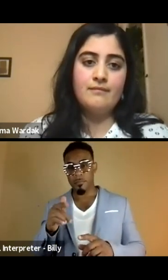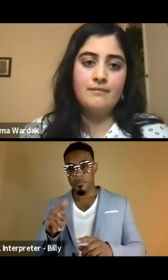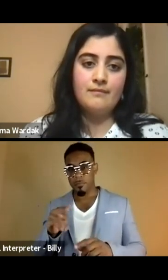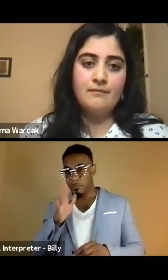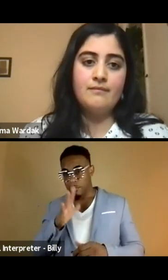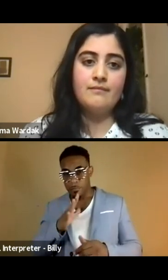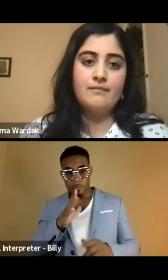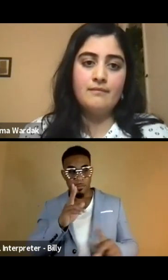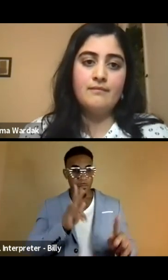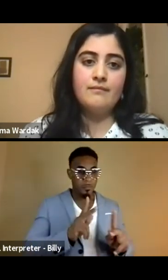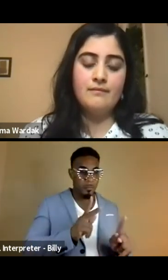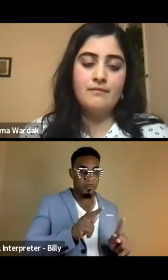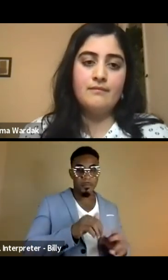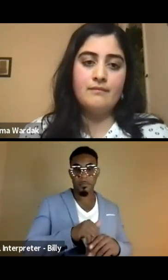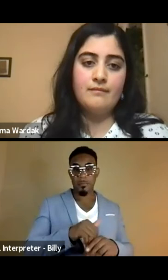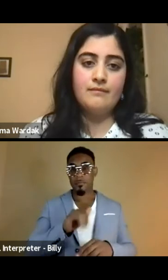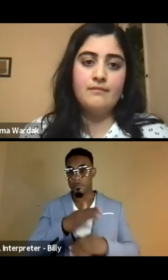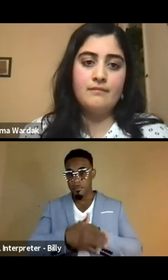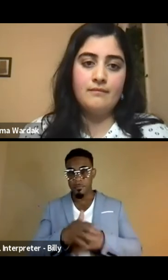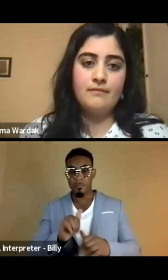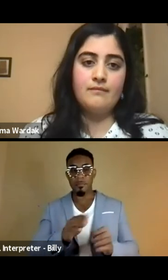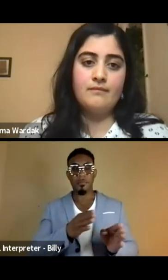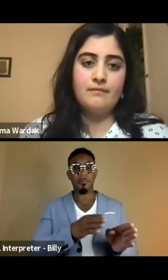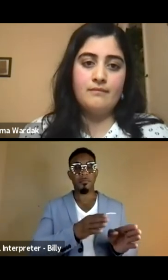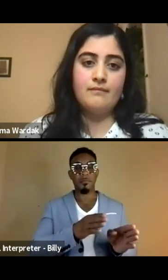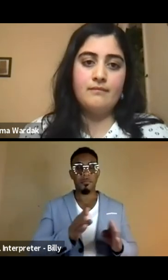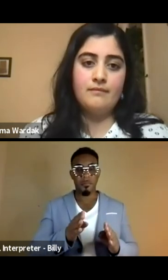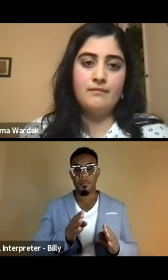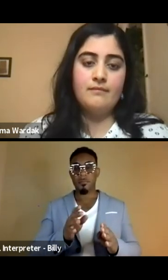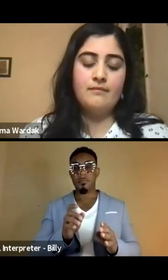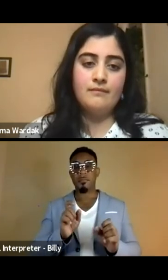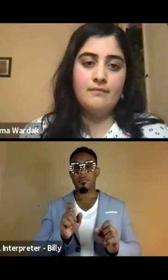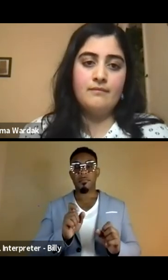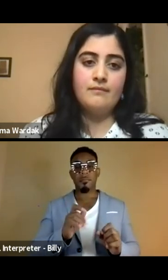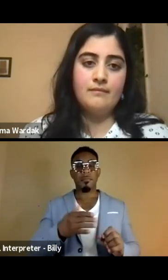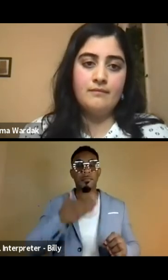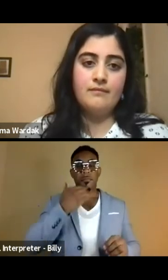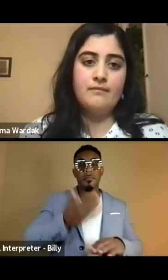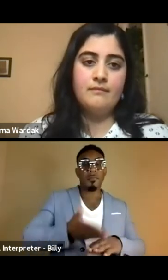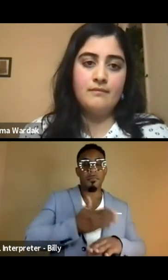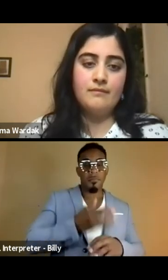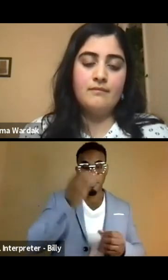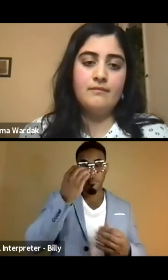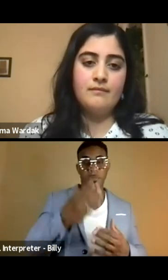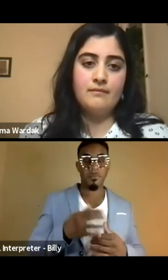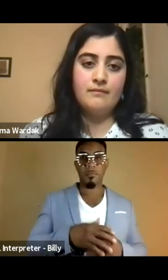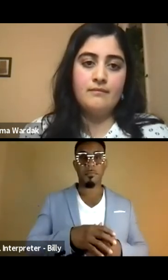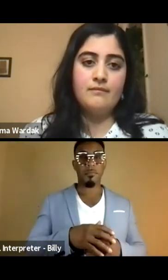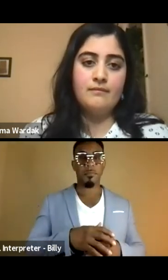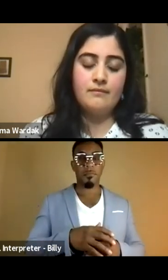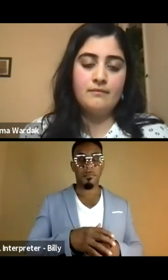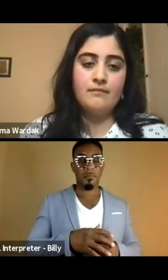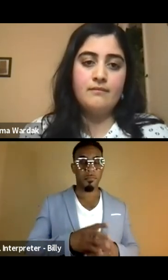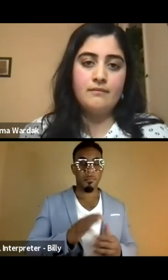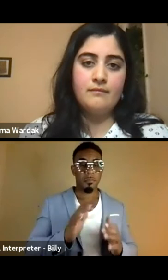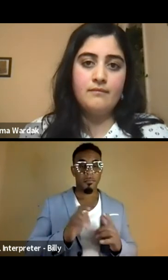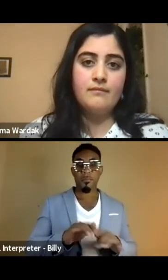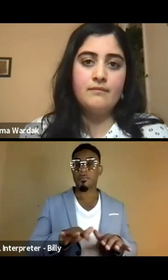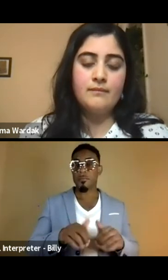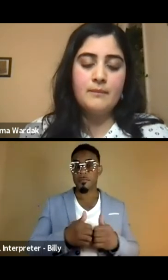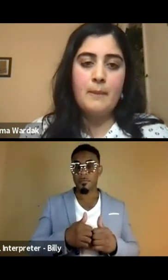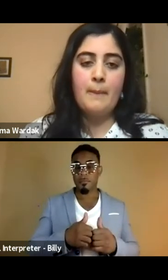Afghan people in Afghanistan that can, that can better inform advocates as to how